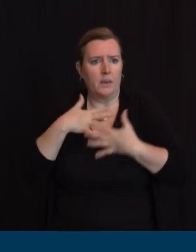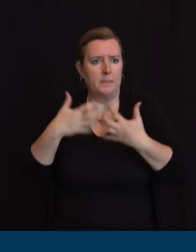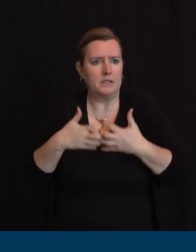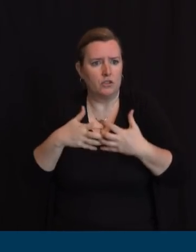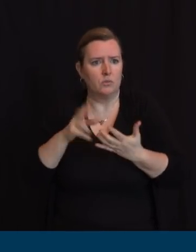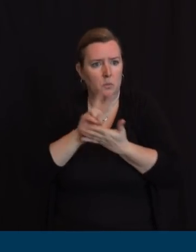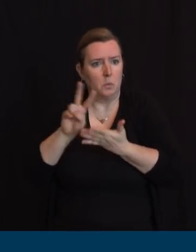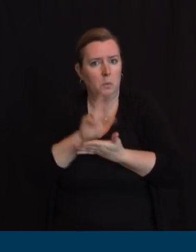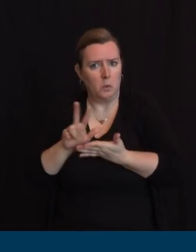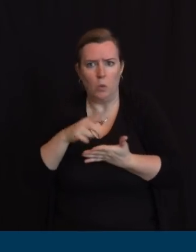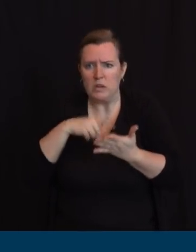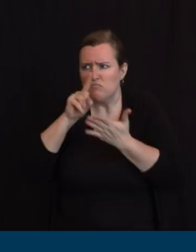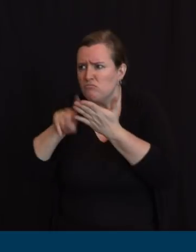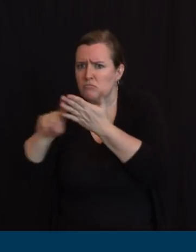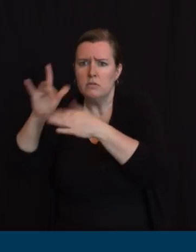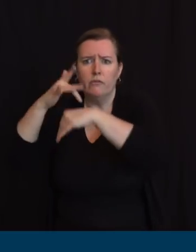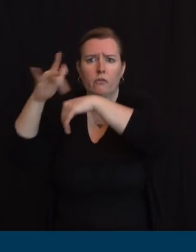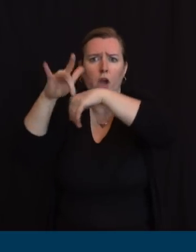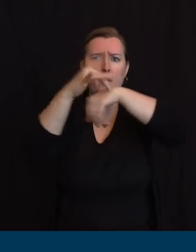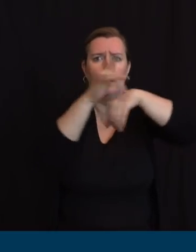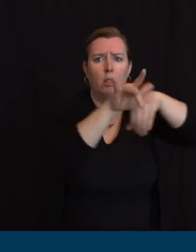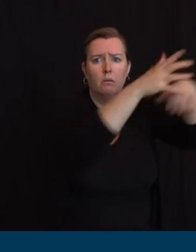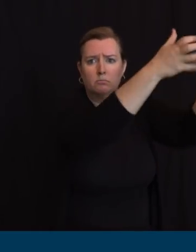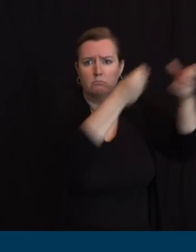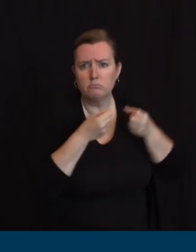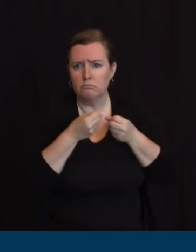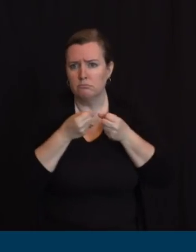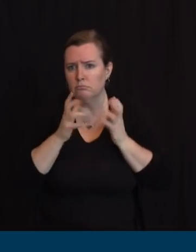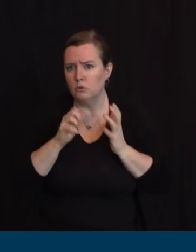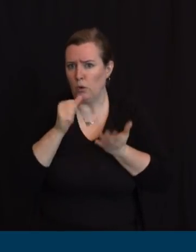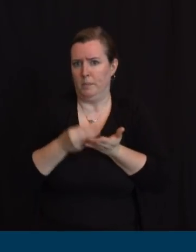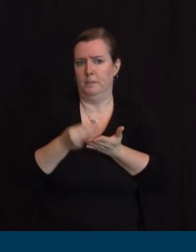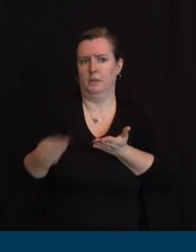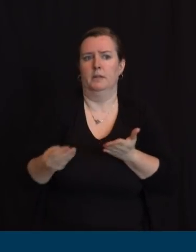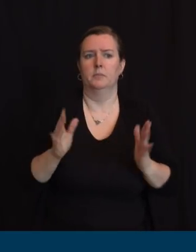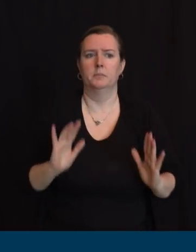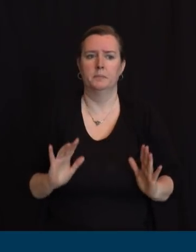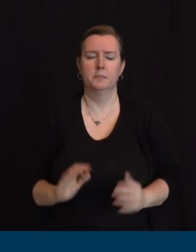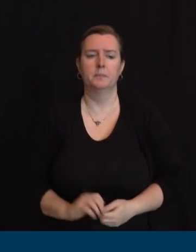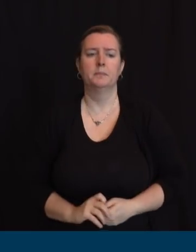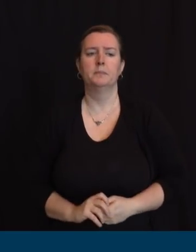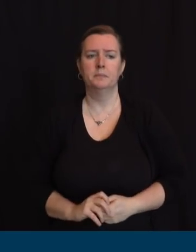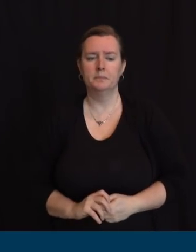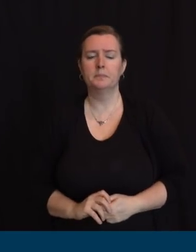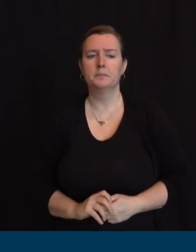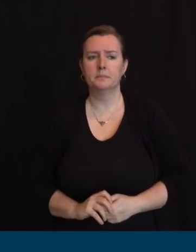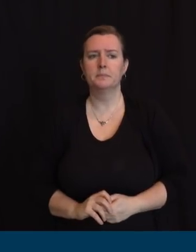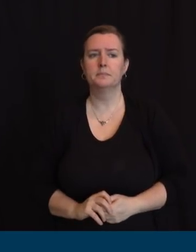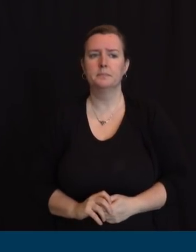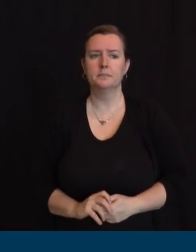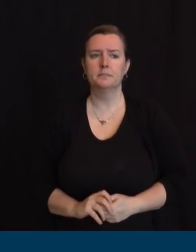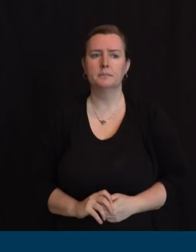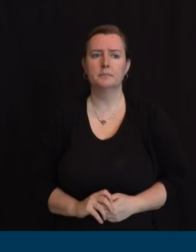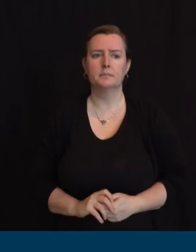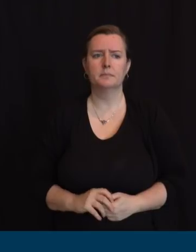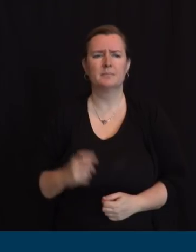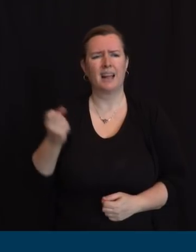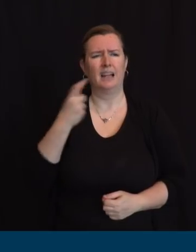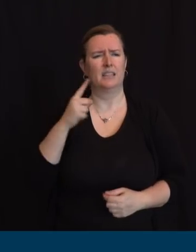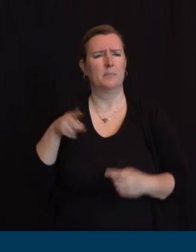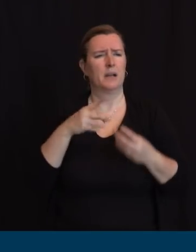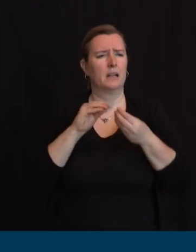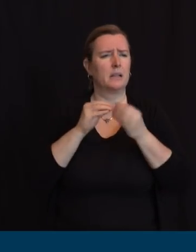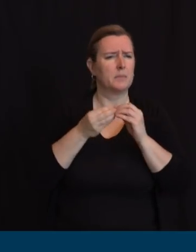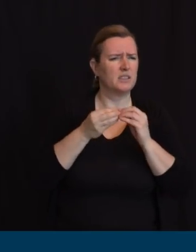say this better than I can that moves around has to do with not only one day to the next, what do the models look like but